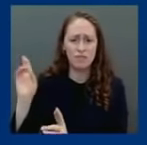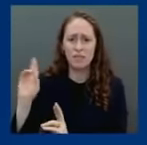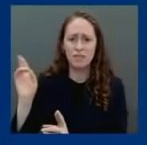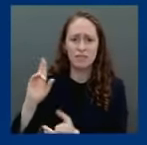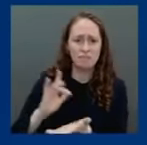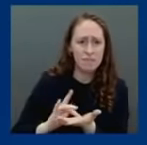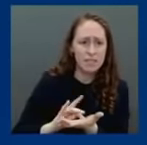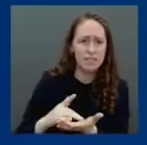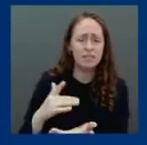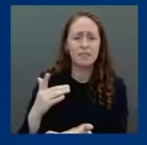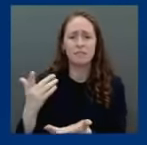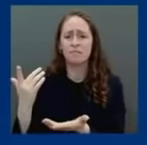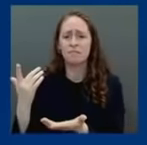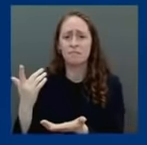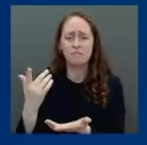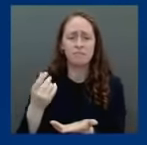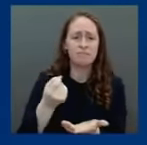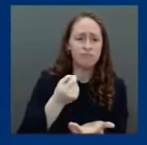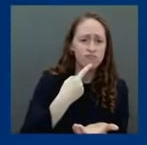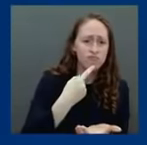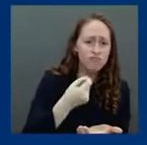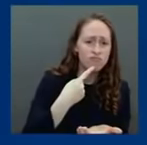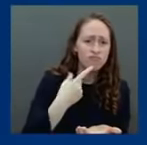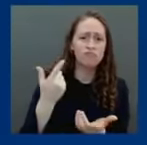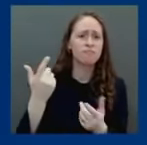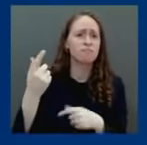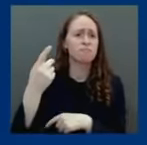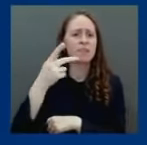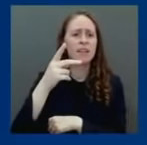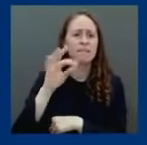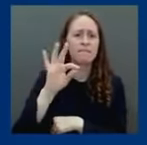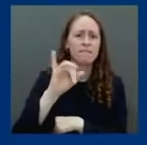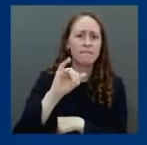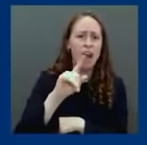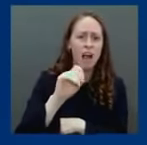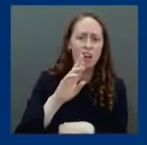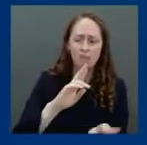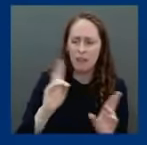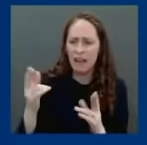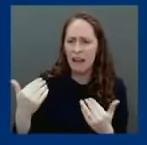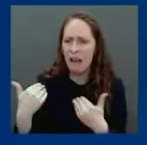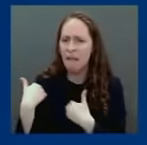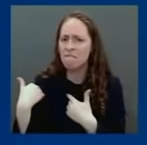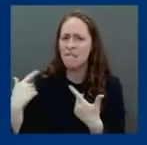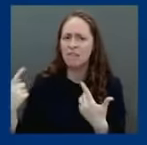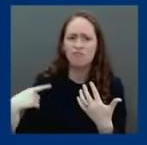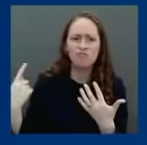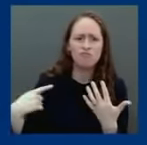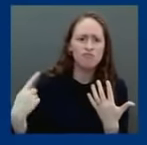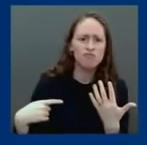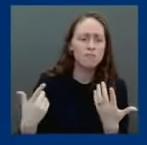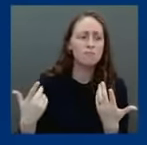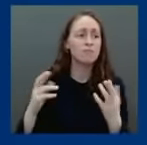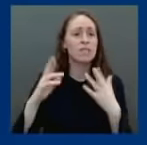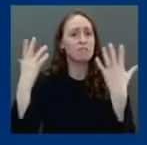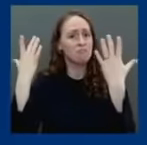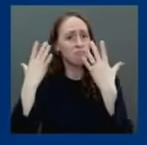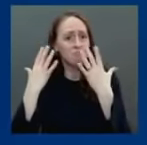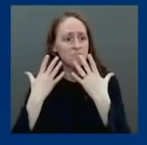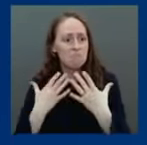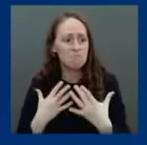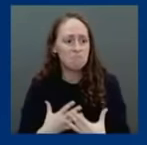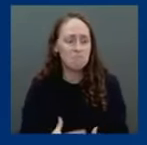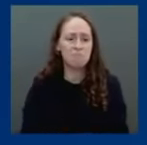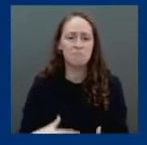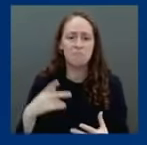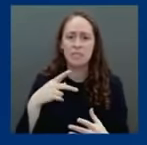expanded supplies and stockpiles of PPE, including masks and gloves. So while we have